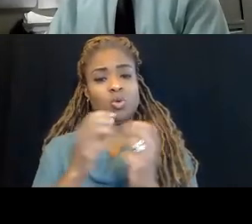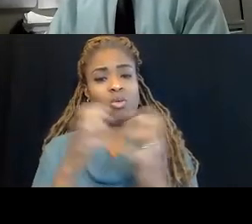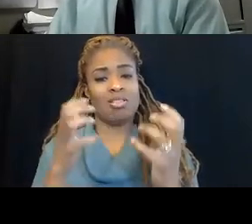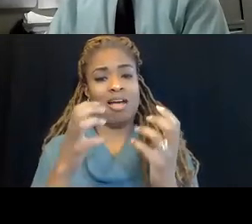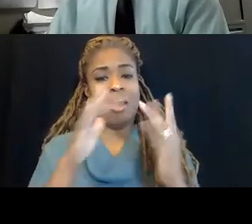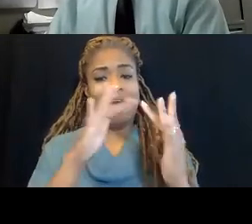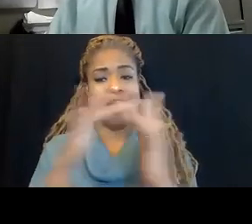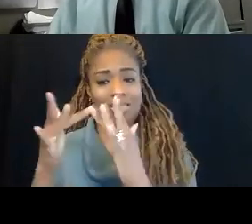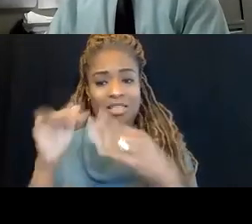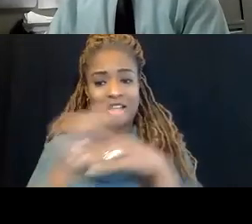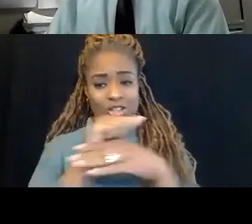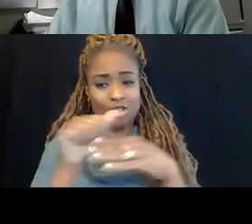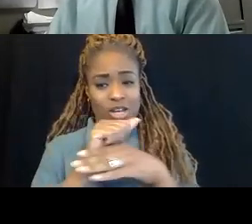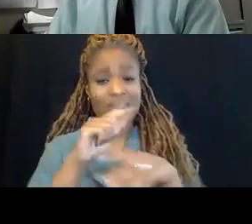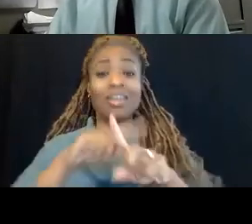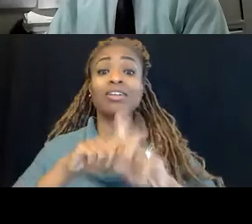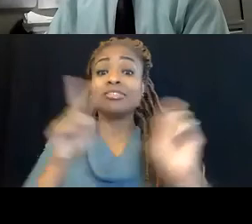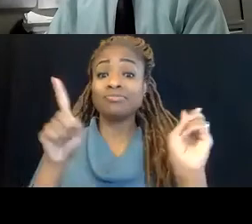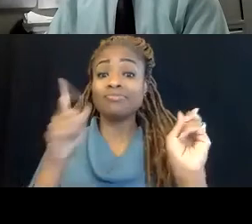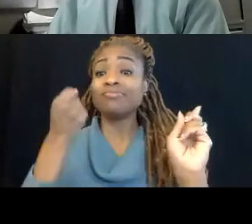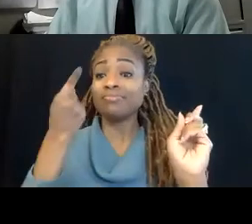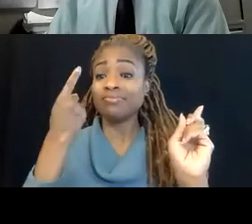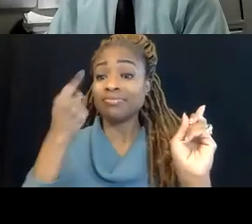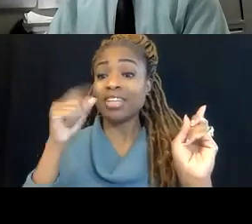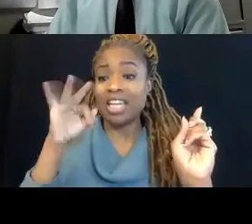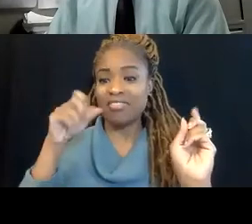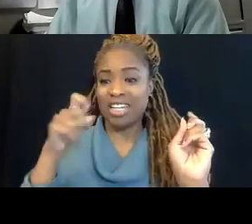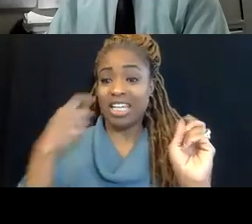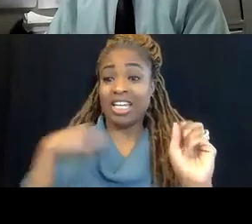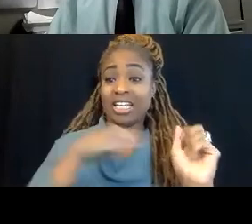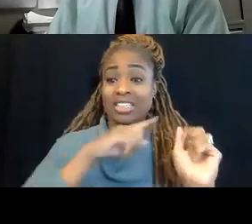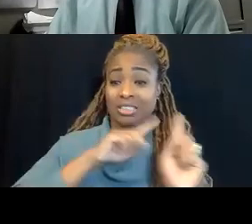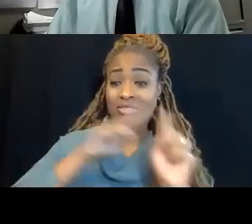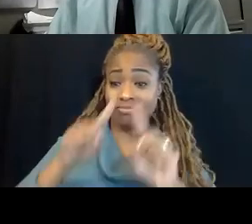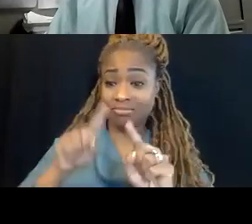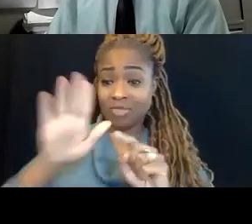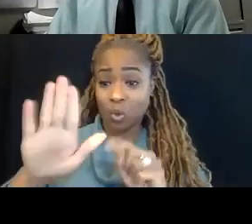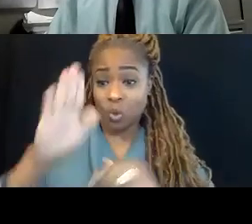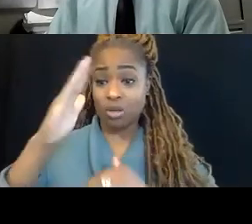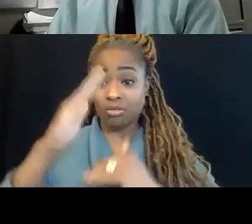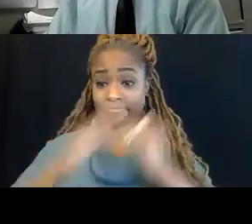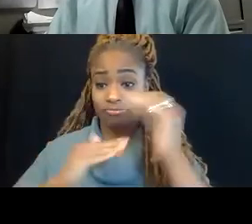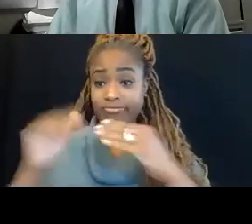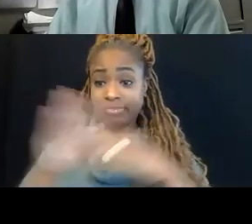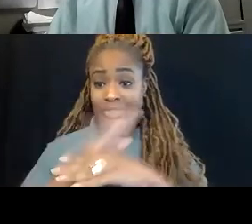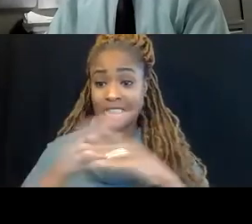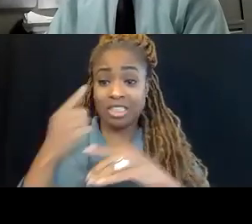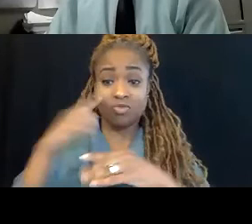possible. However, there are times you need us to come to your facility and present the training.